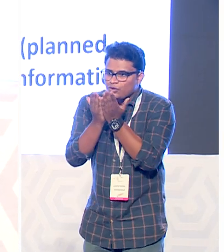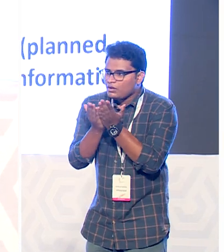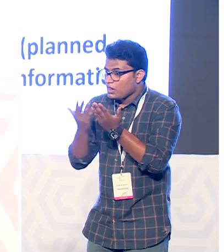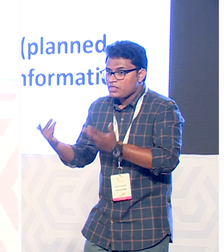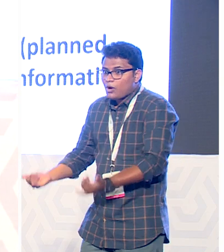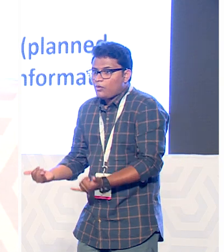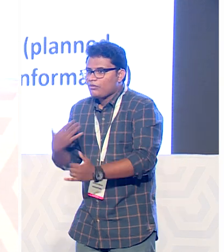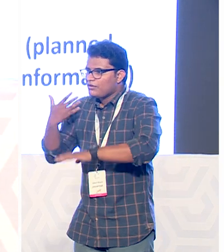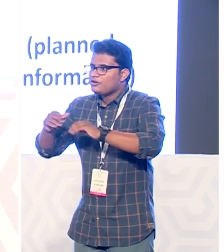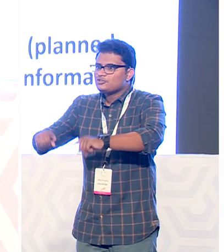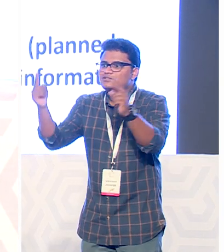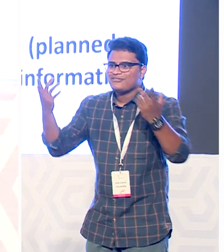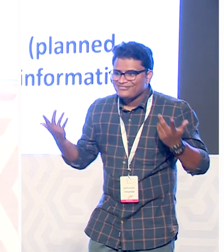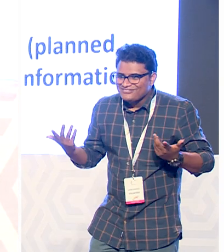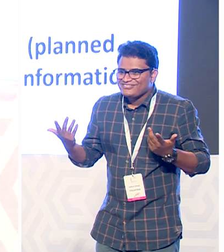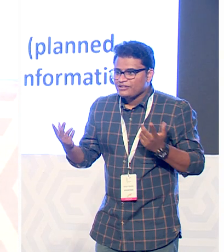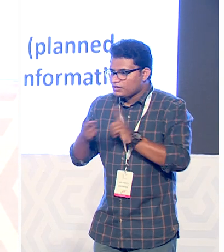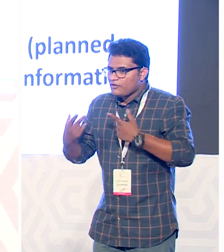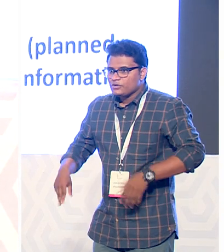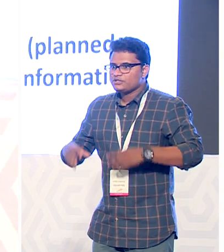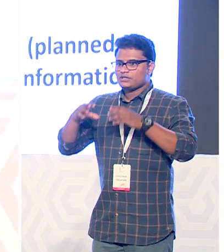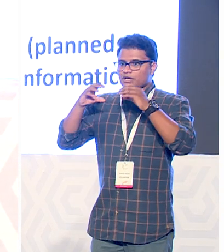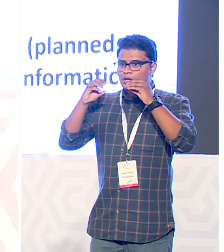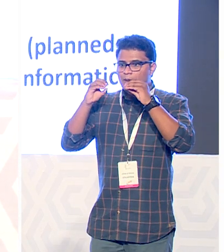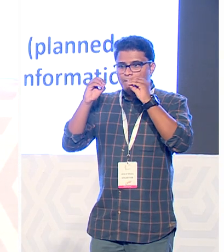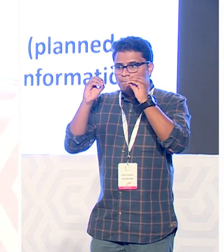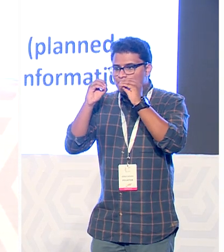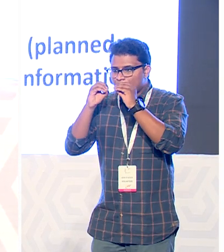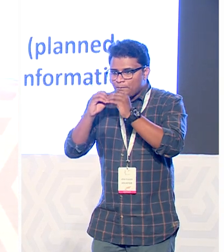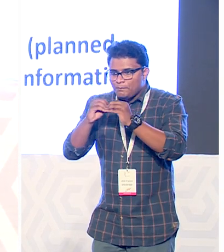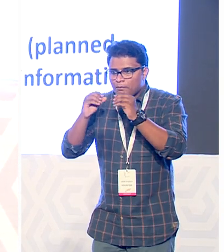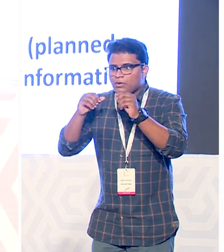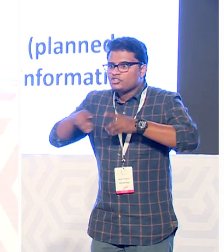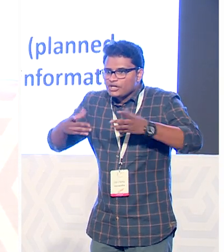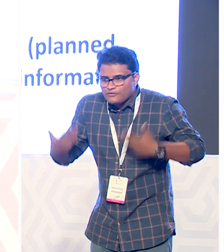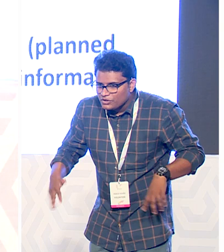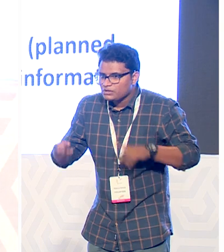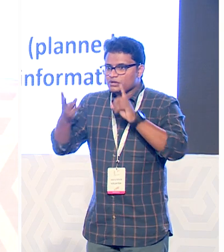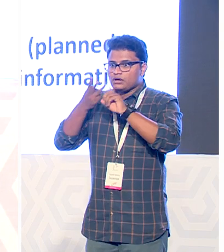masters and an MPhil in zoology from a regular college